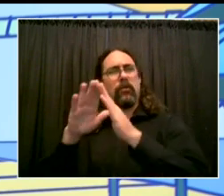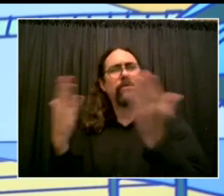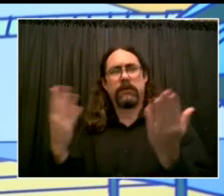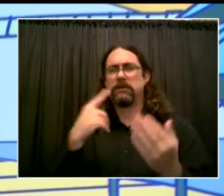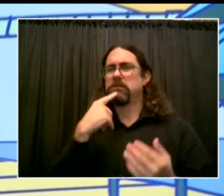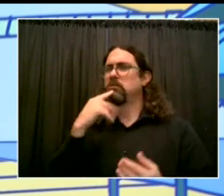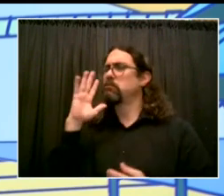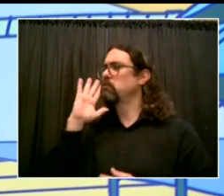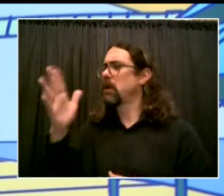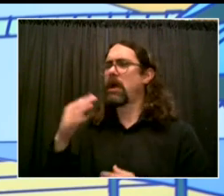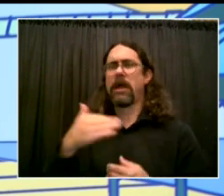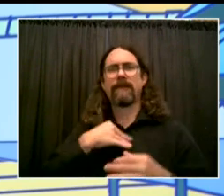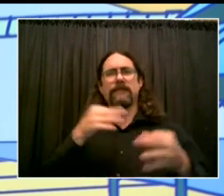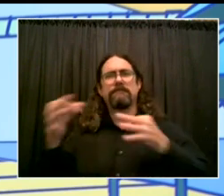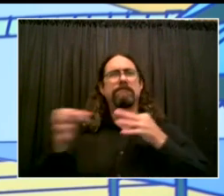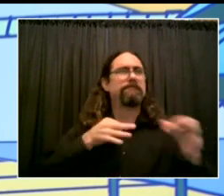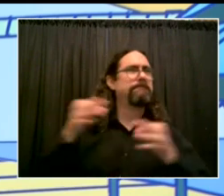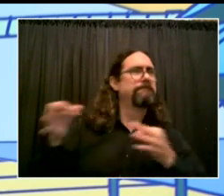it an issue with staffing?